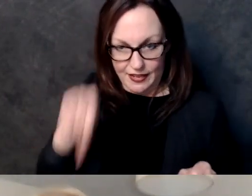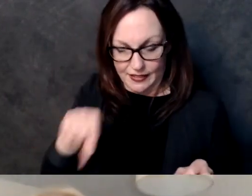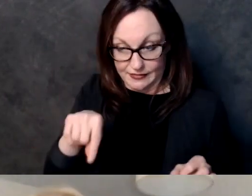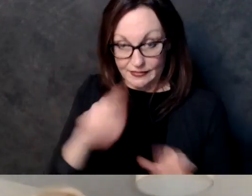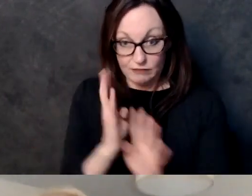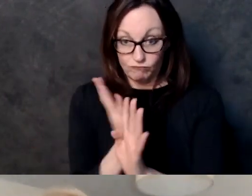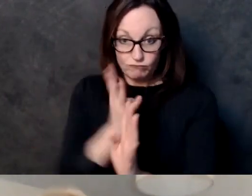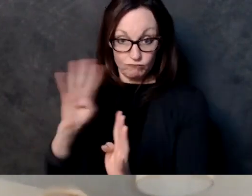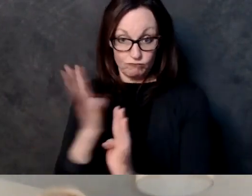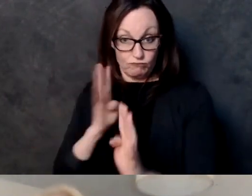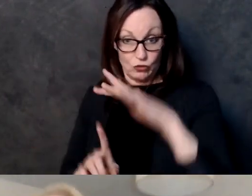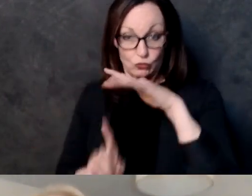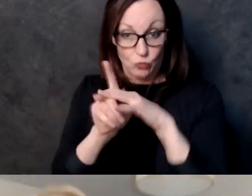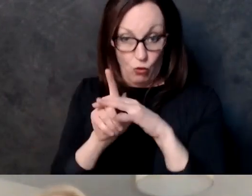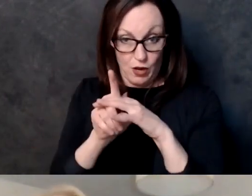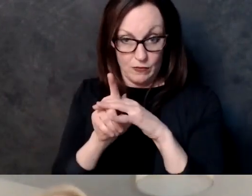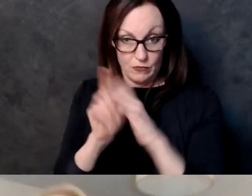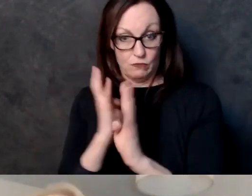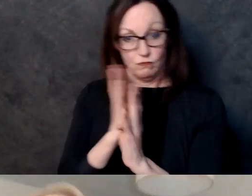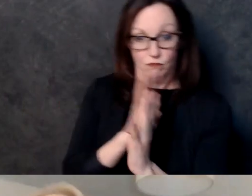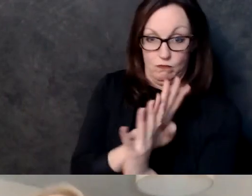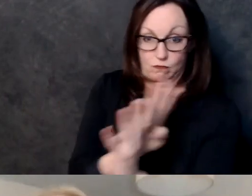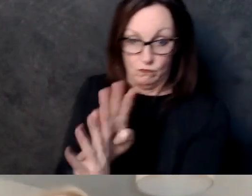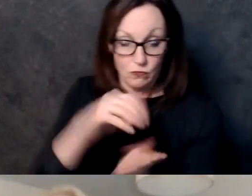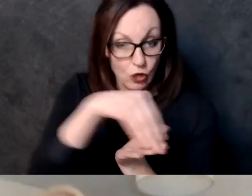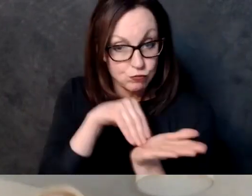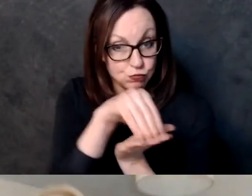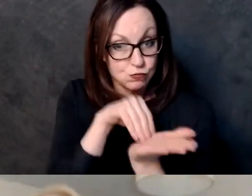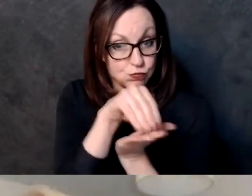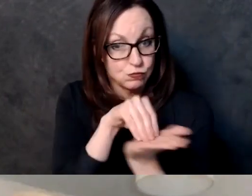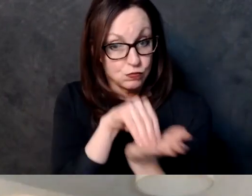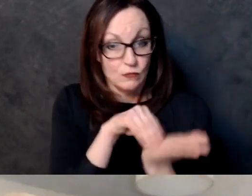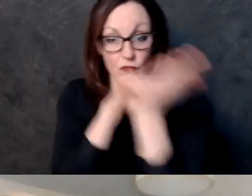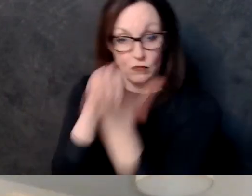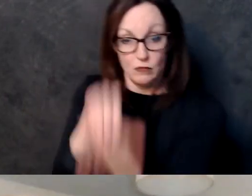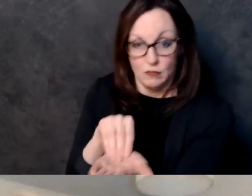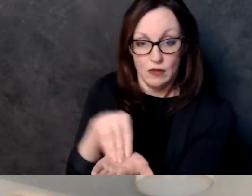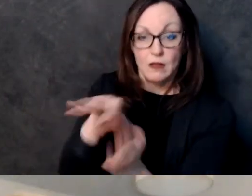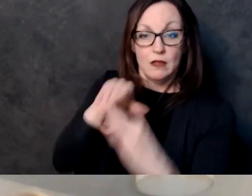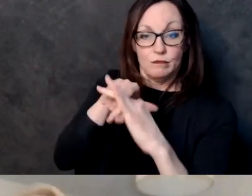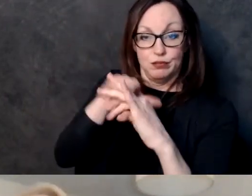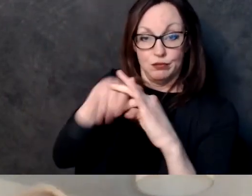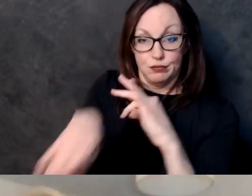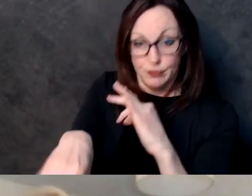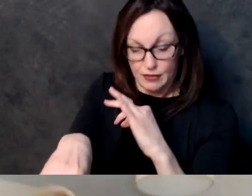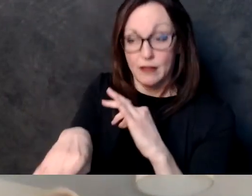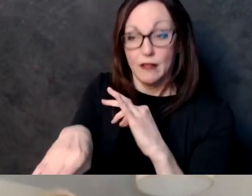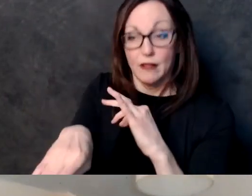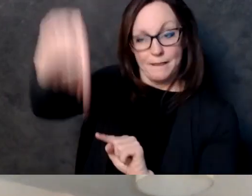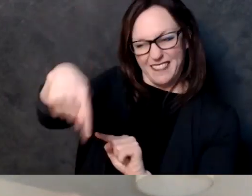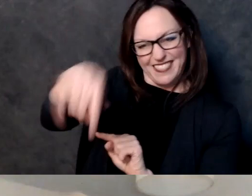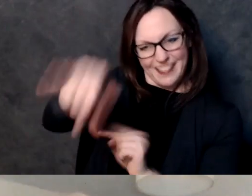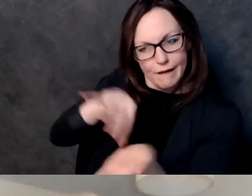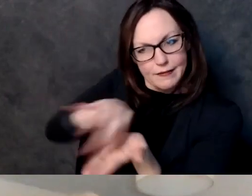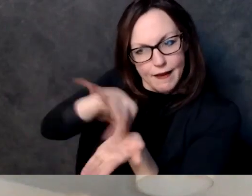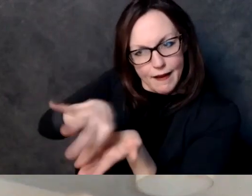person or the mail-in ballots so there was no fraud there it would it was it happened exactly as it was